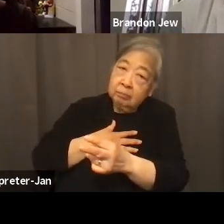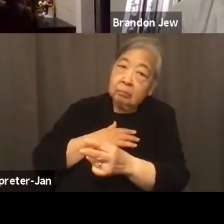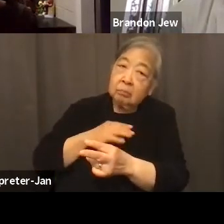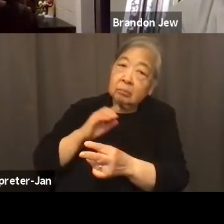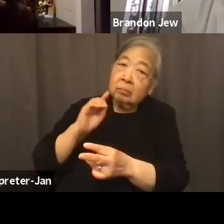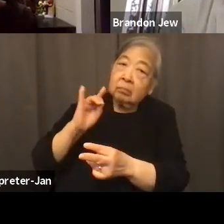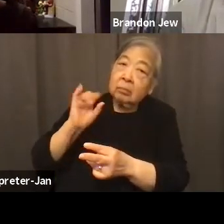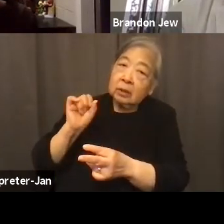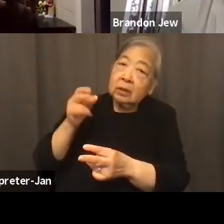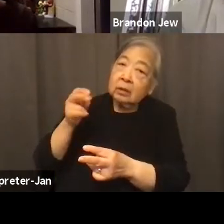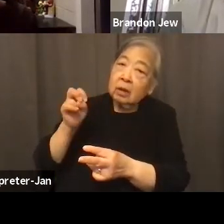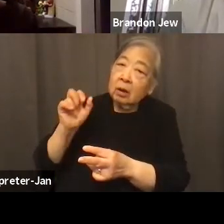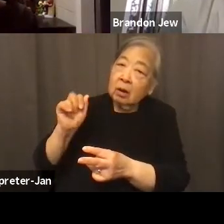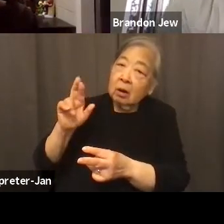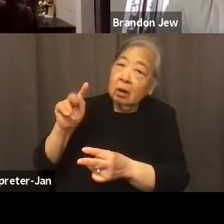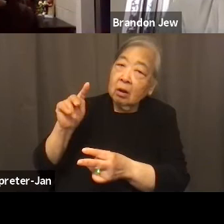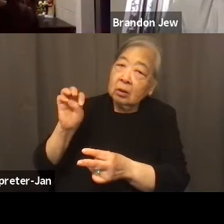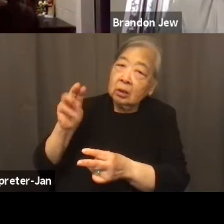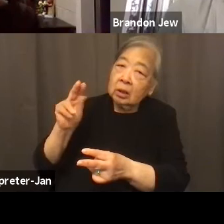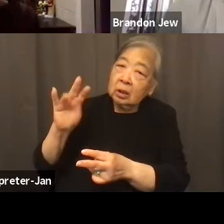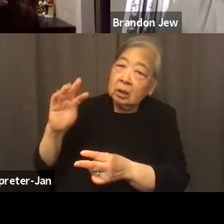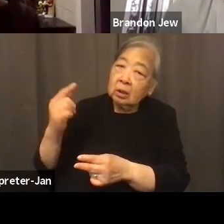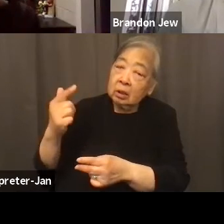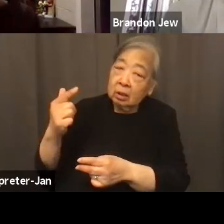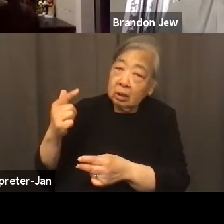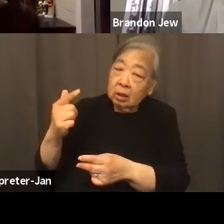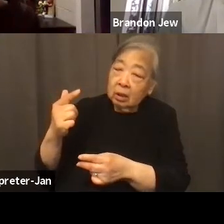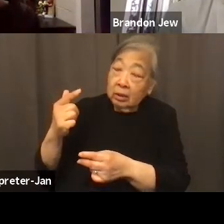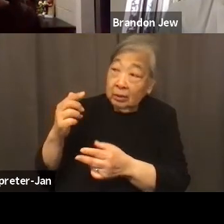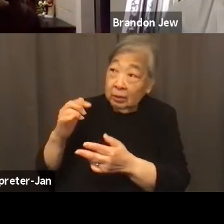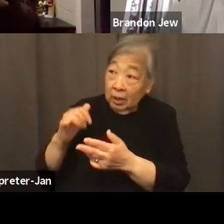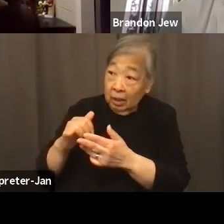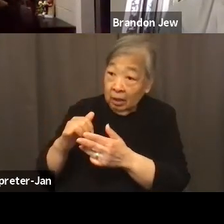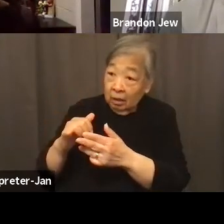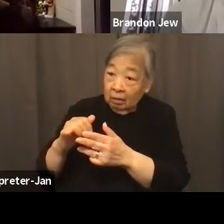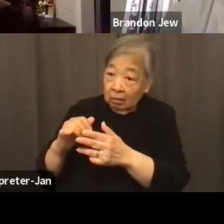coming to coming to the surface again.